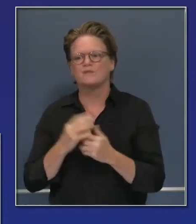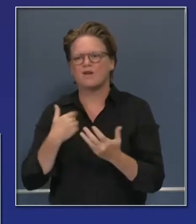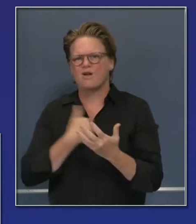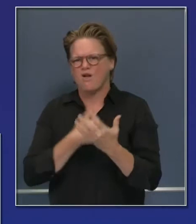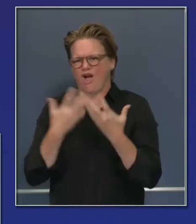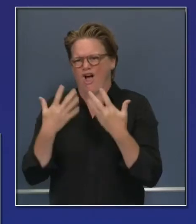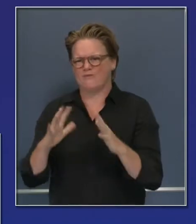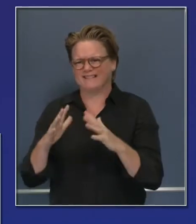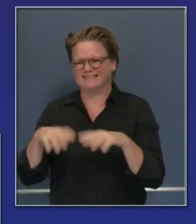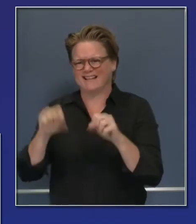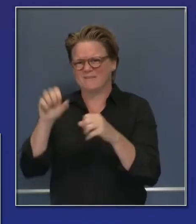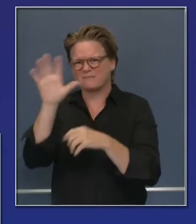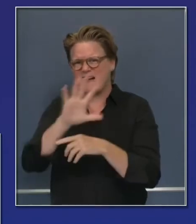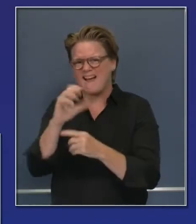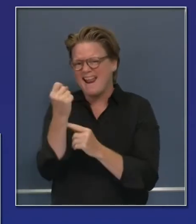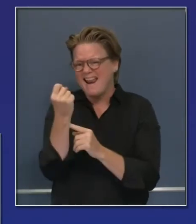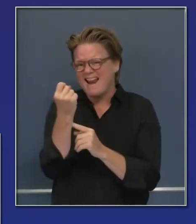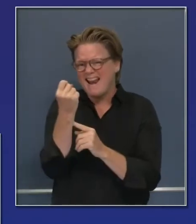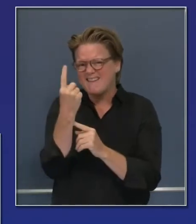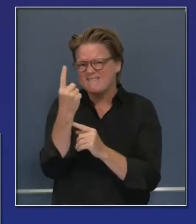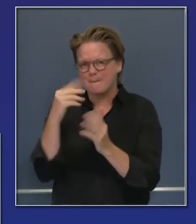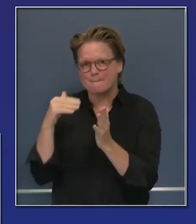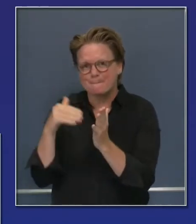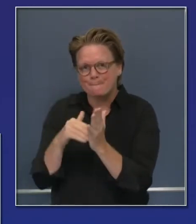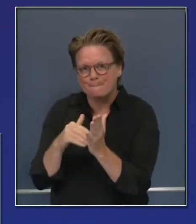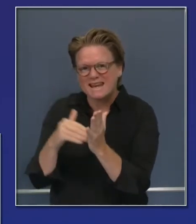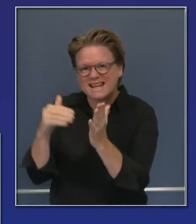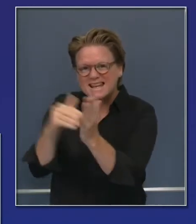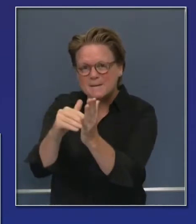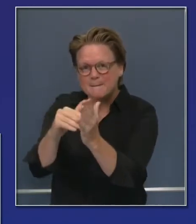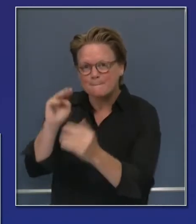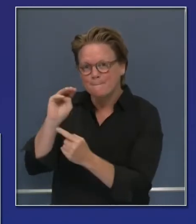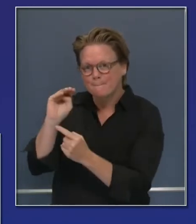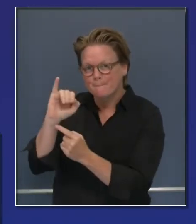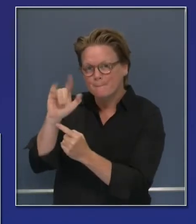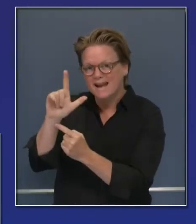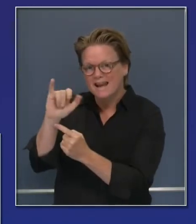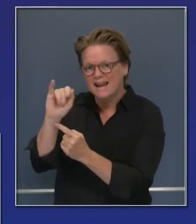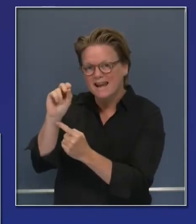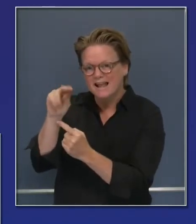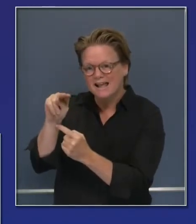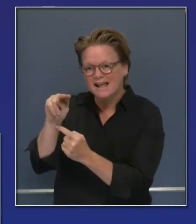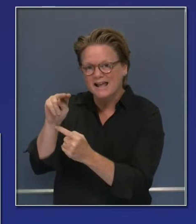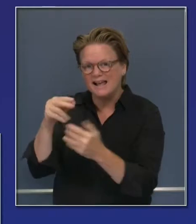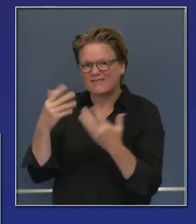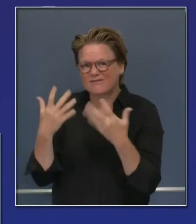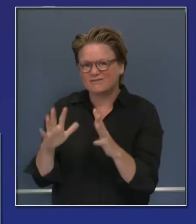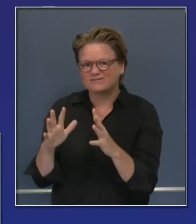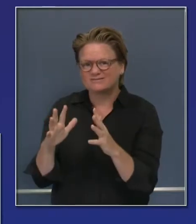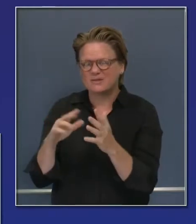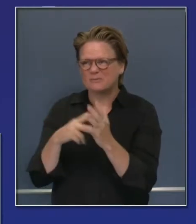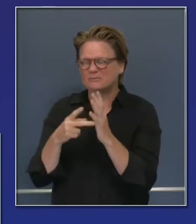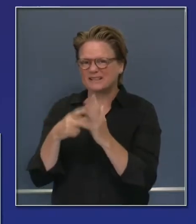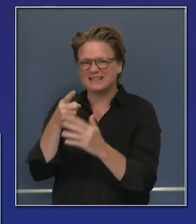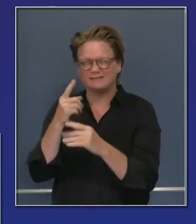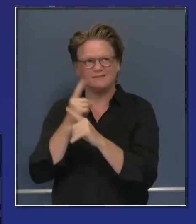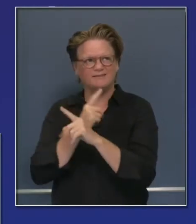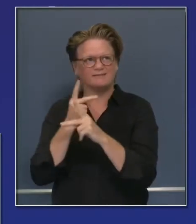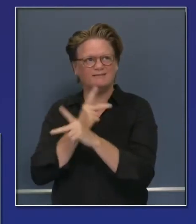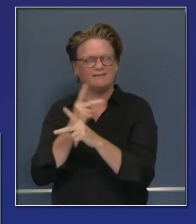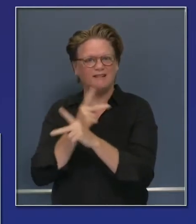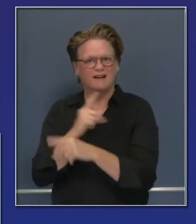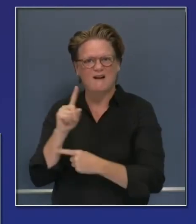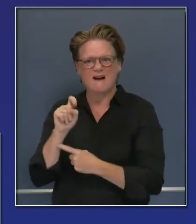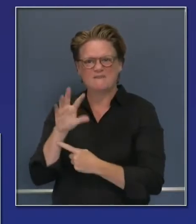You can pull out your calculator, do the math on 10.8 million tests, averaging anywhere from $150 to